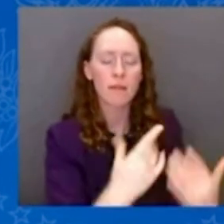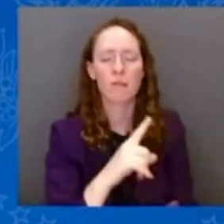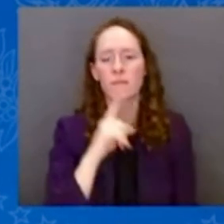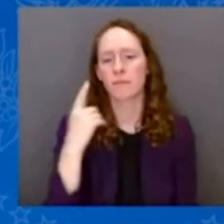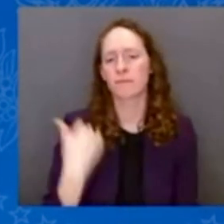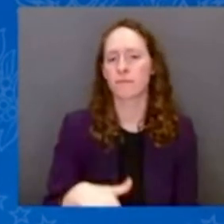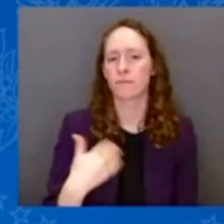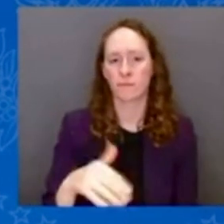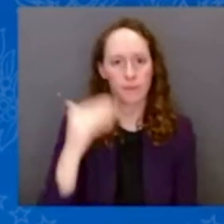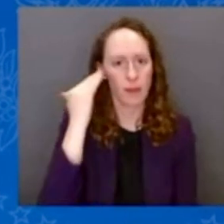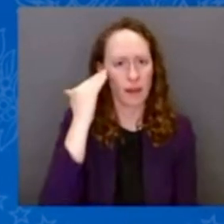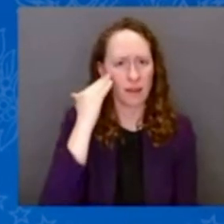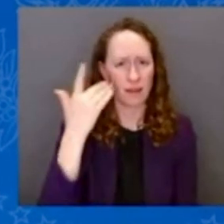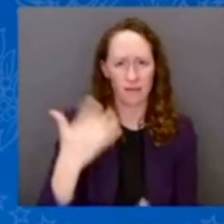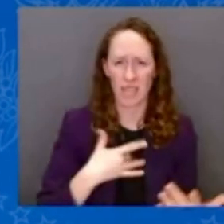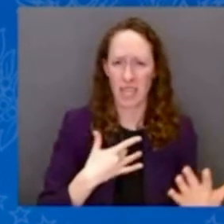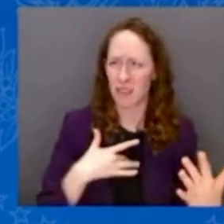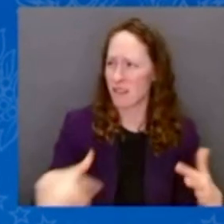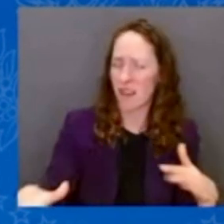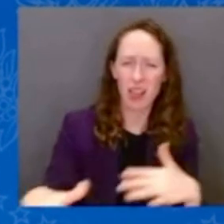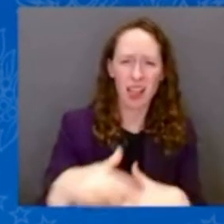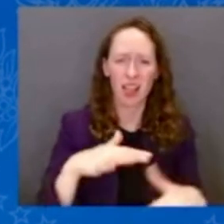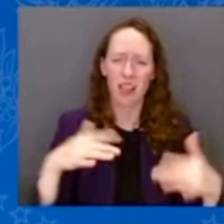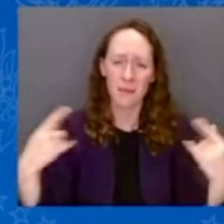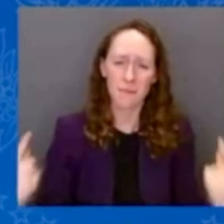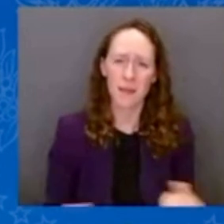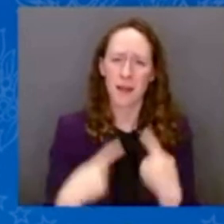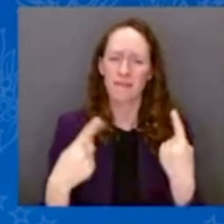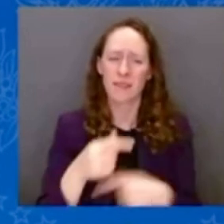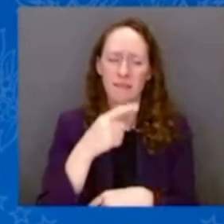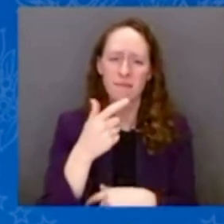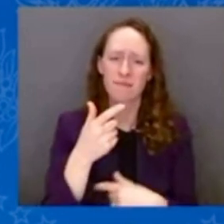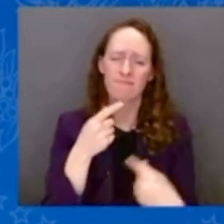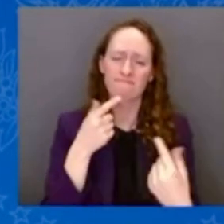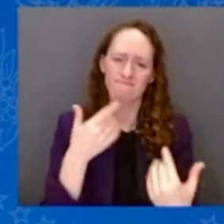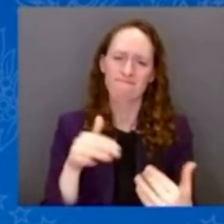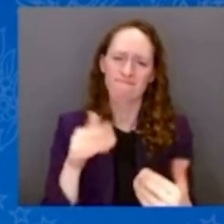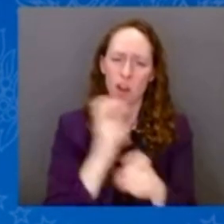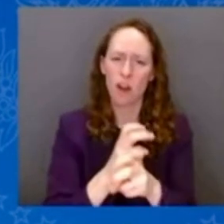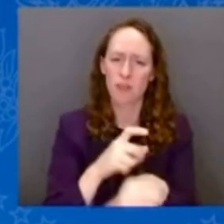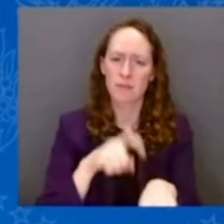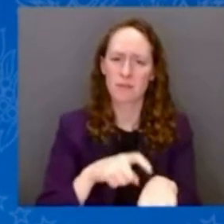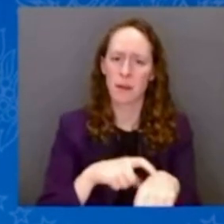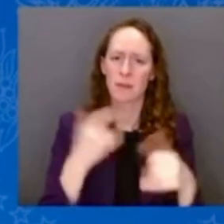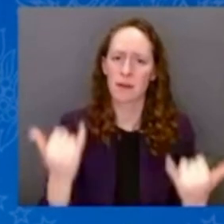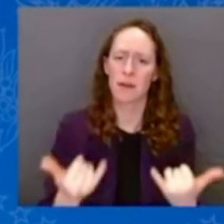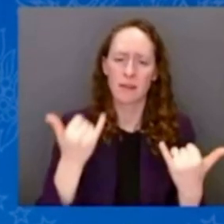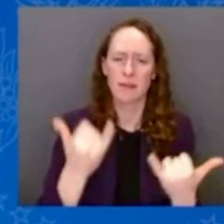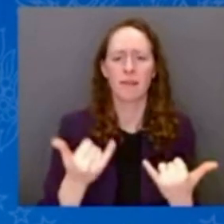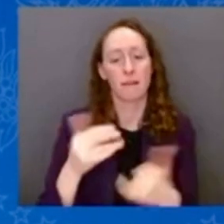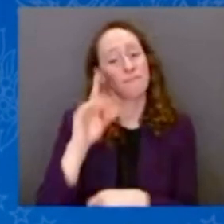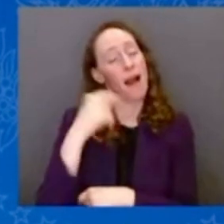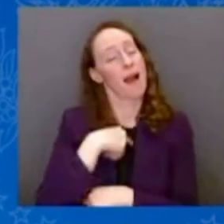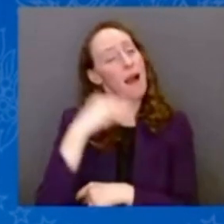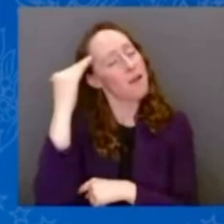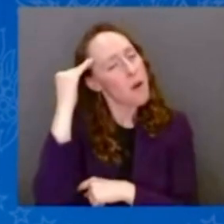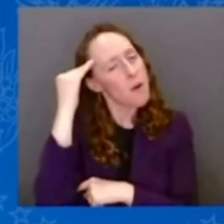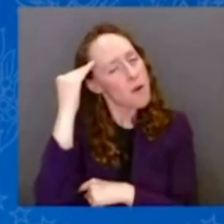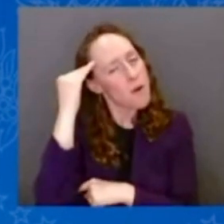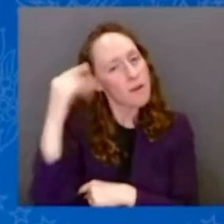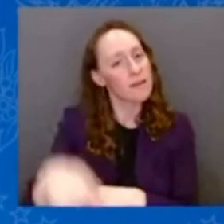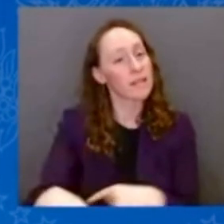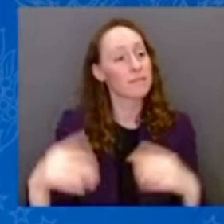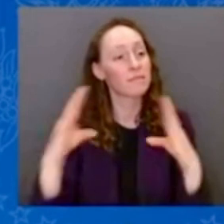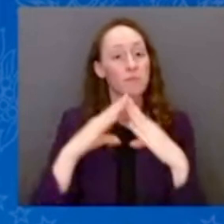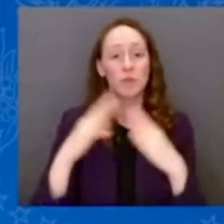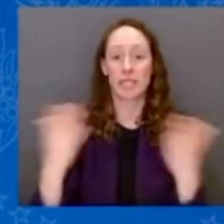and rebuilt and built back better than it was before. Resilience of this community has been remarkable. And